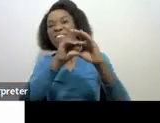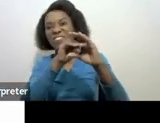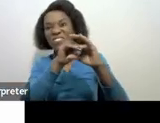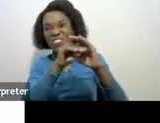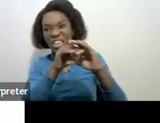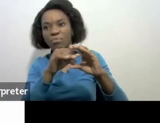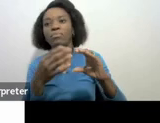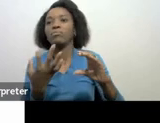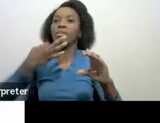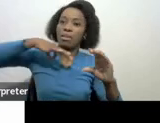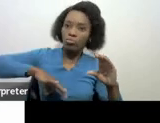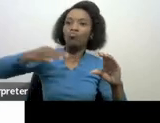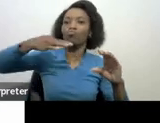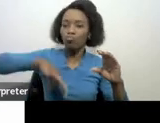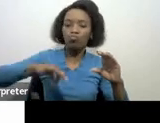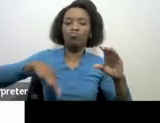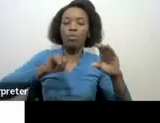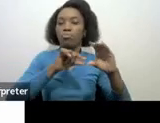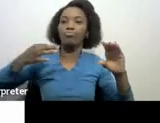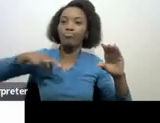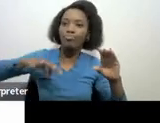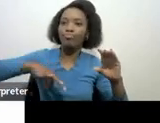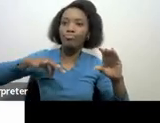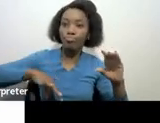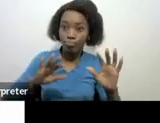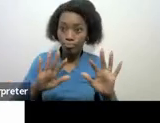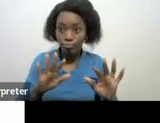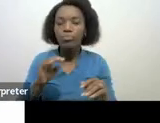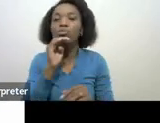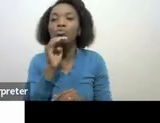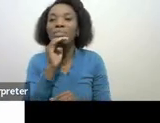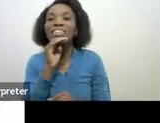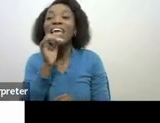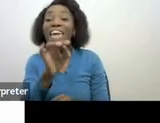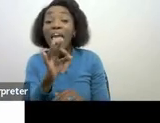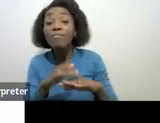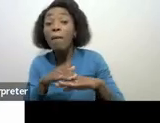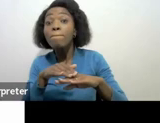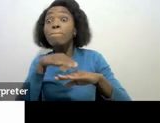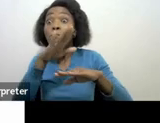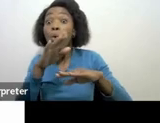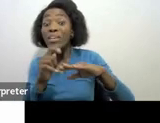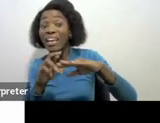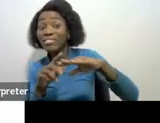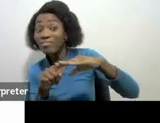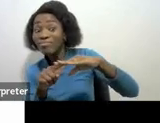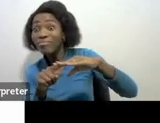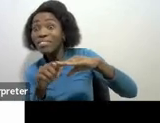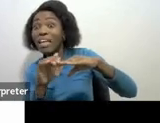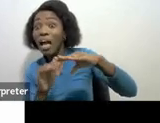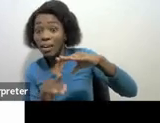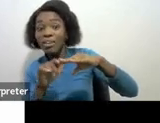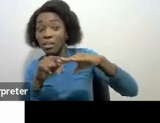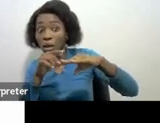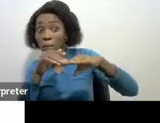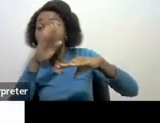is above the exempted amount what you need to know is that on the retirement annuity fund you may find that